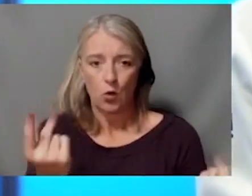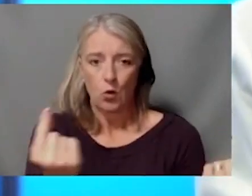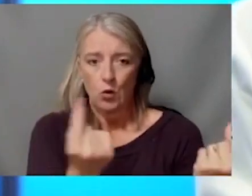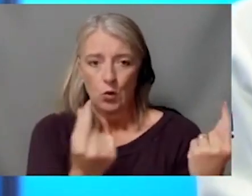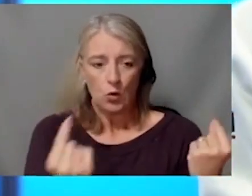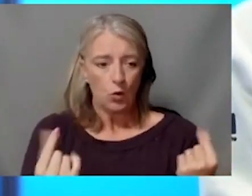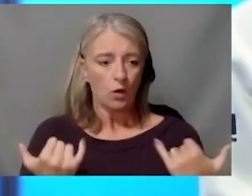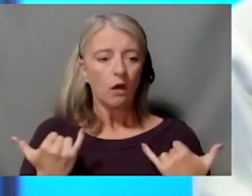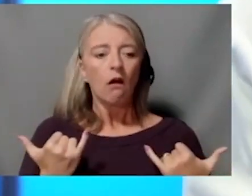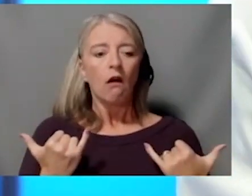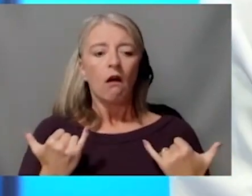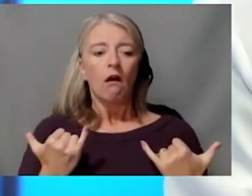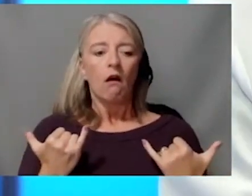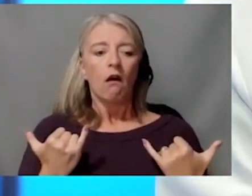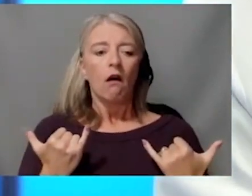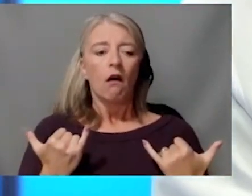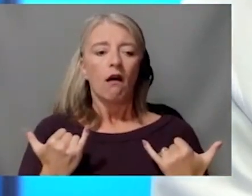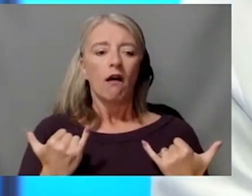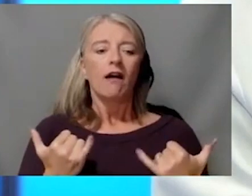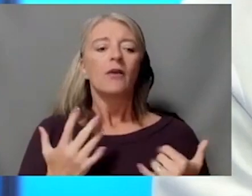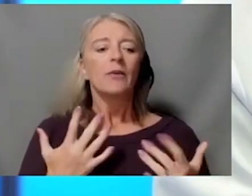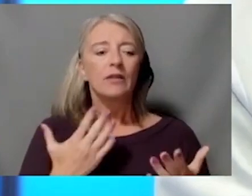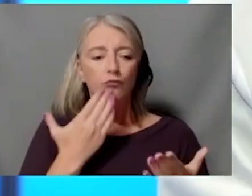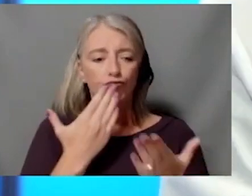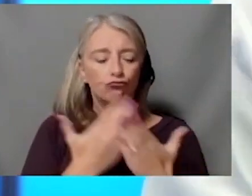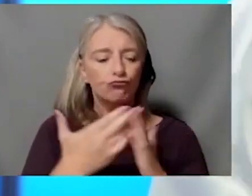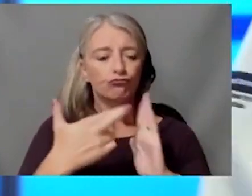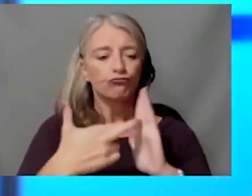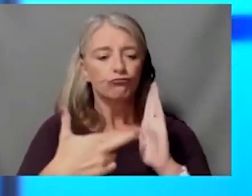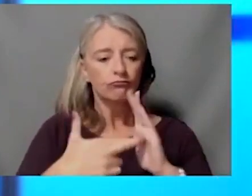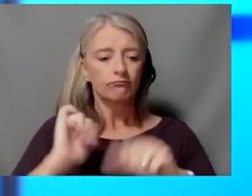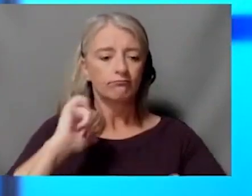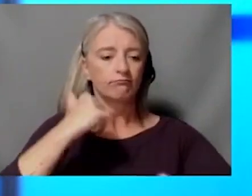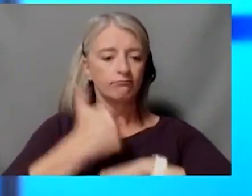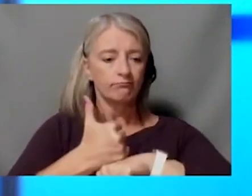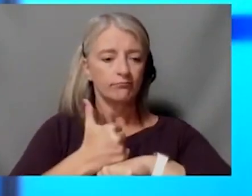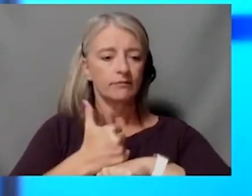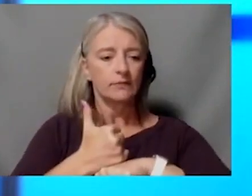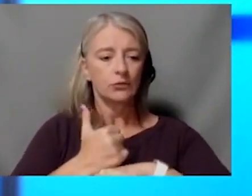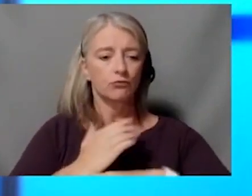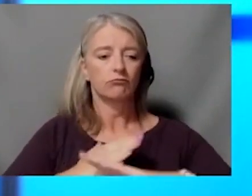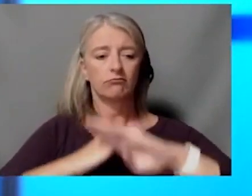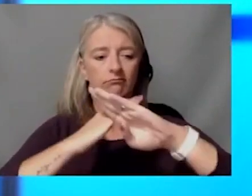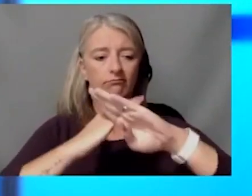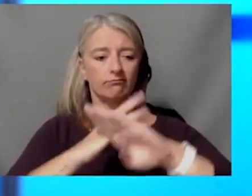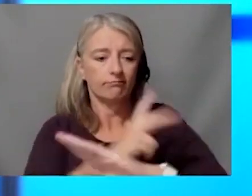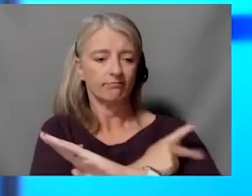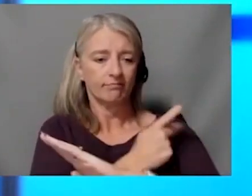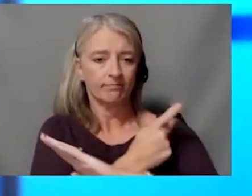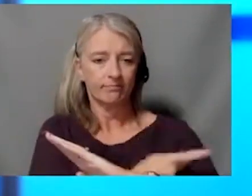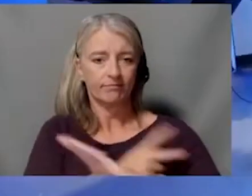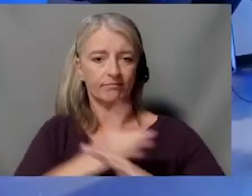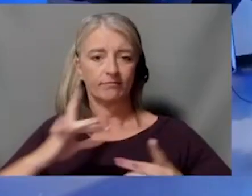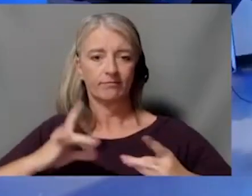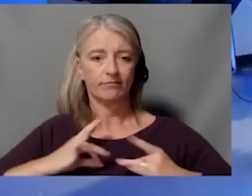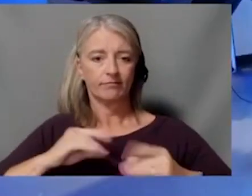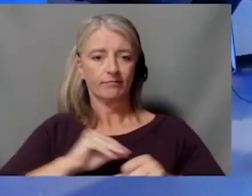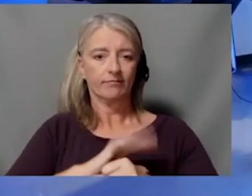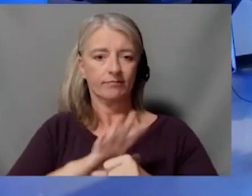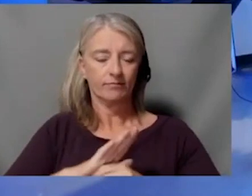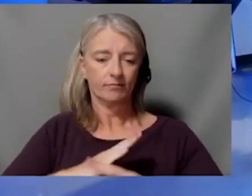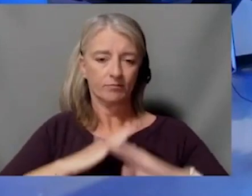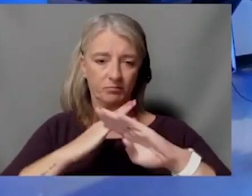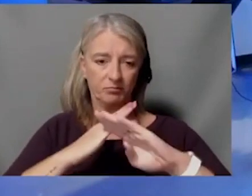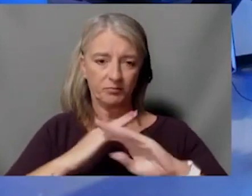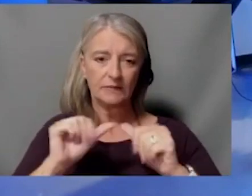very rigorous protocols to protect all patients from catching COVID in our system. And so we're able to continue cancer treatment, which they need. Dr. Jensen,